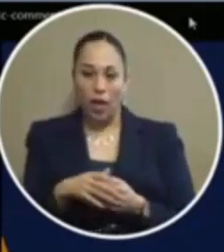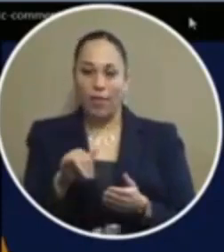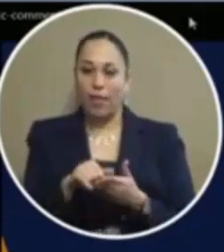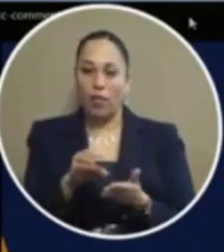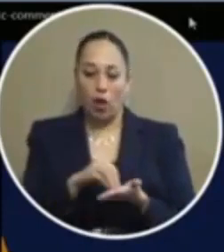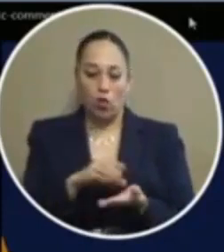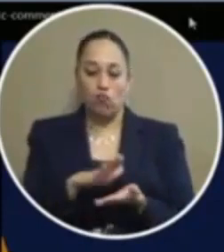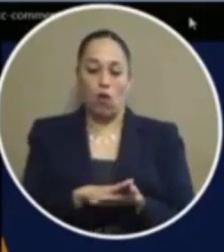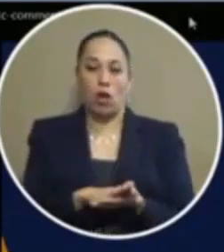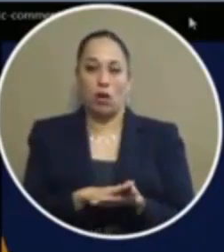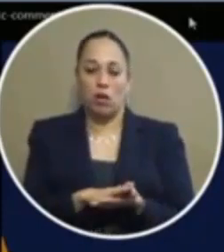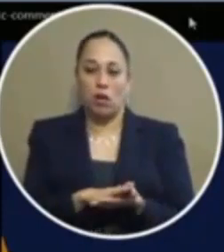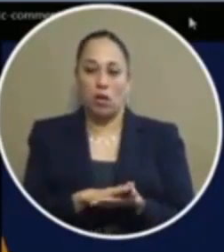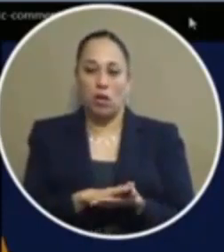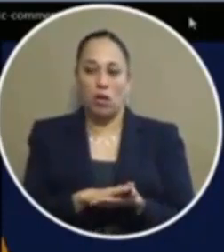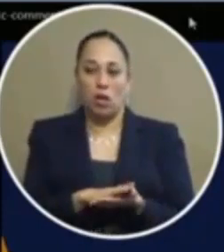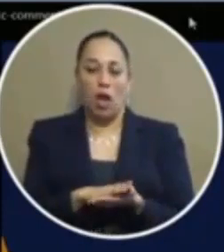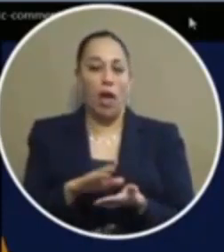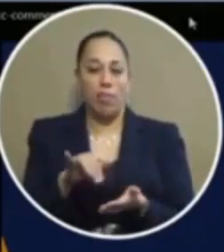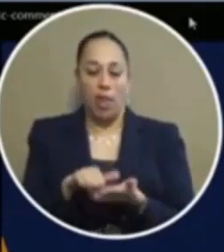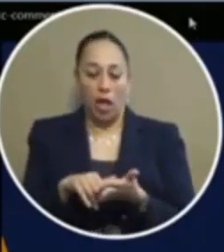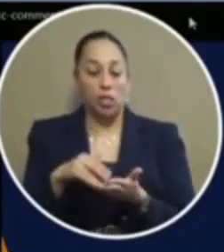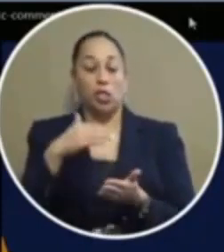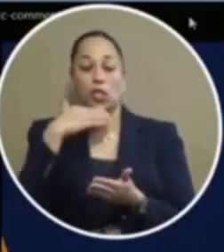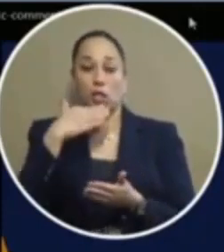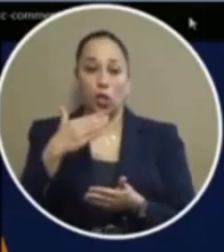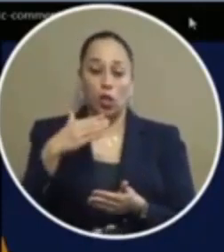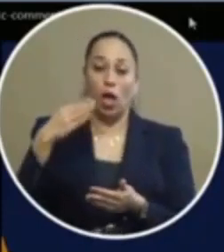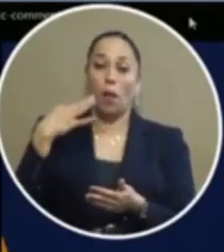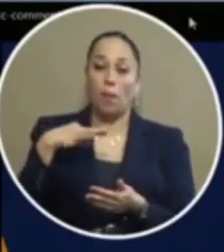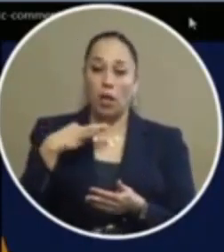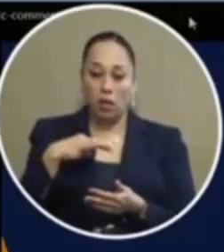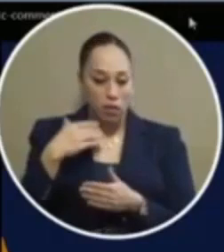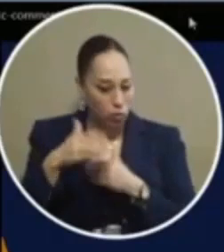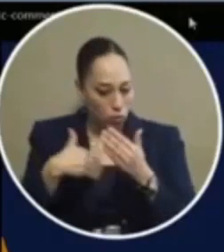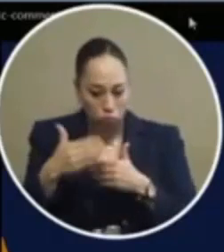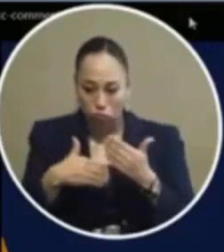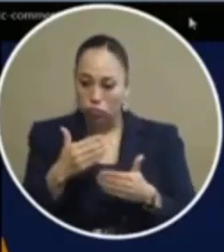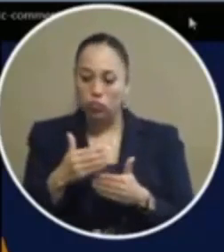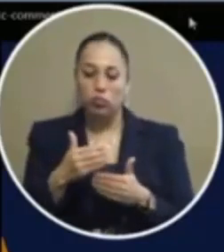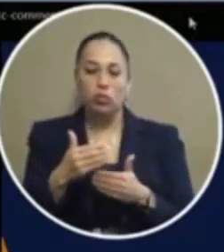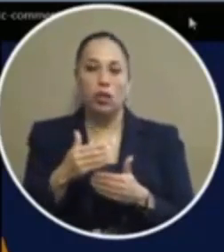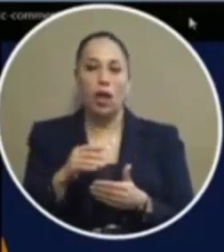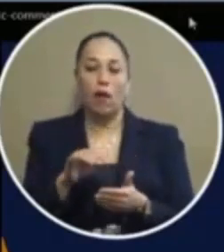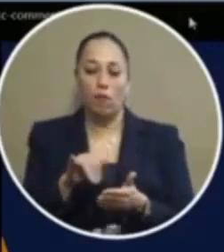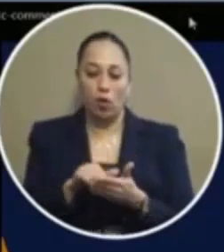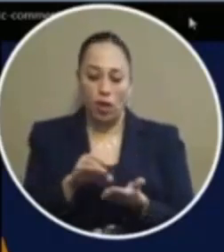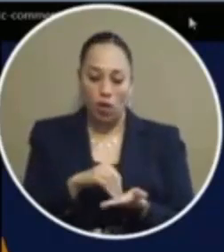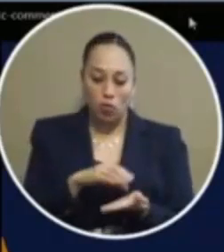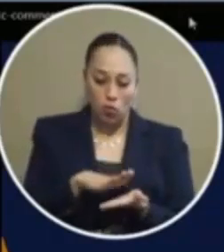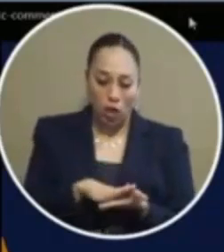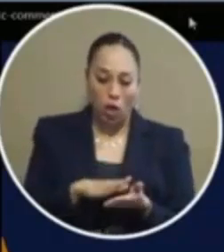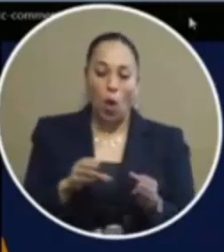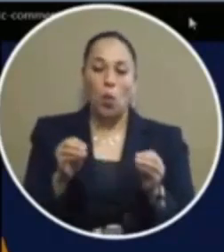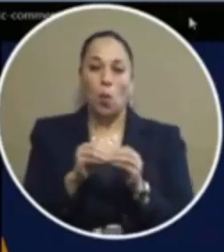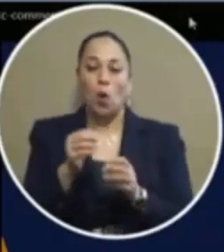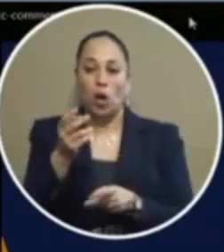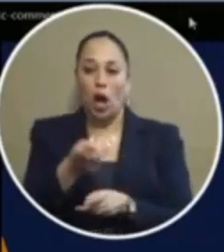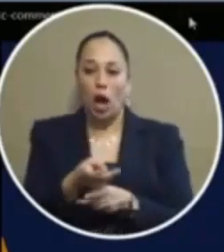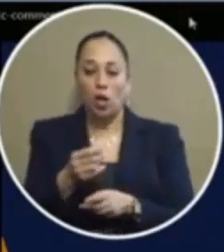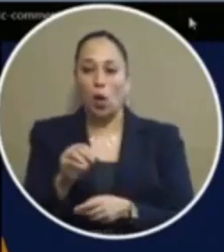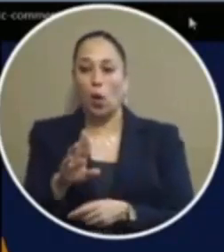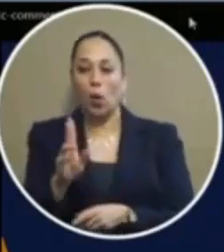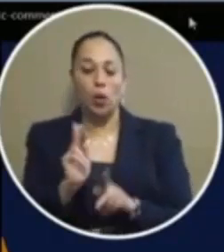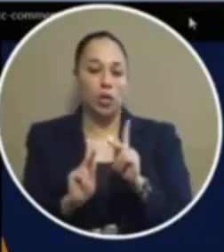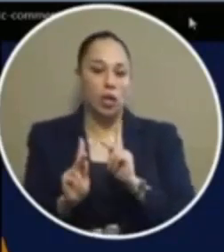which will uh i think greatly benefit people going forward uh arrest records you know make it more difficult for people